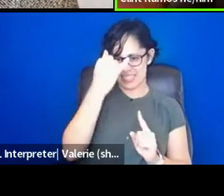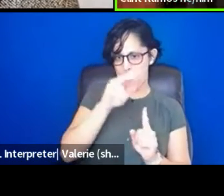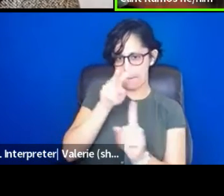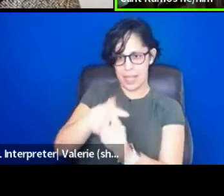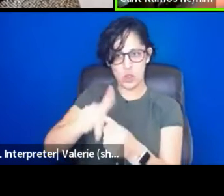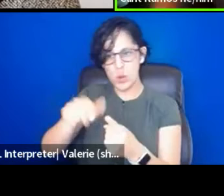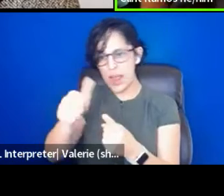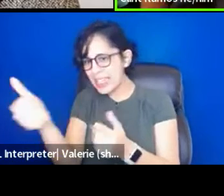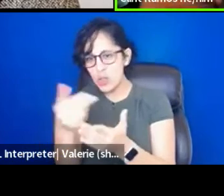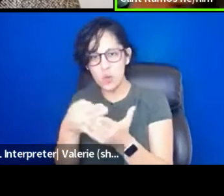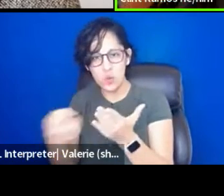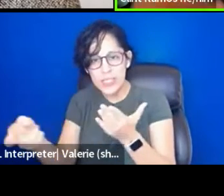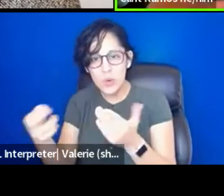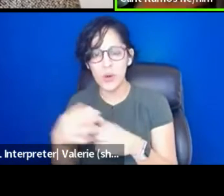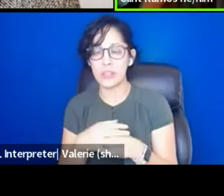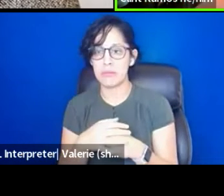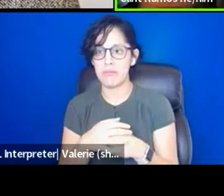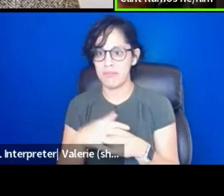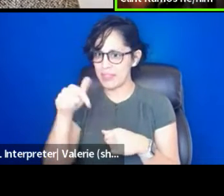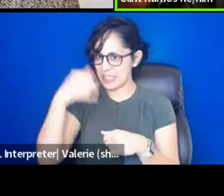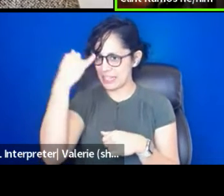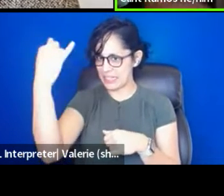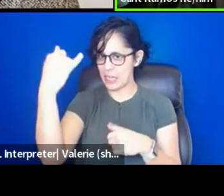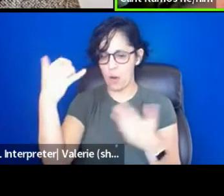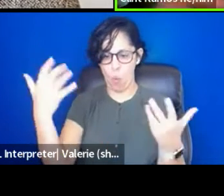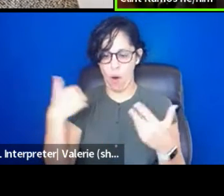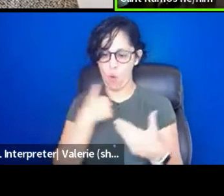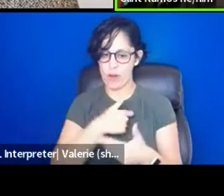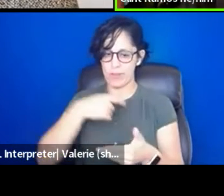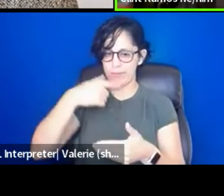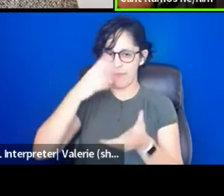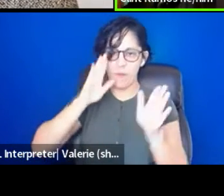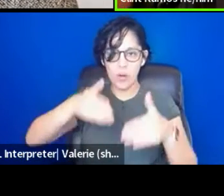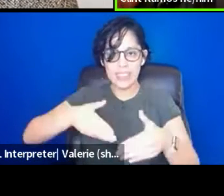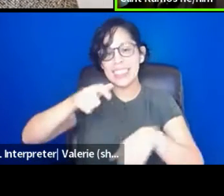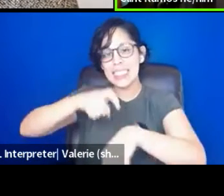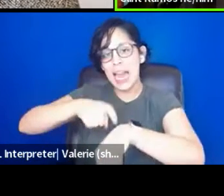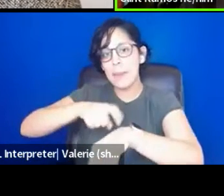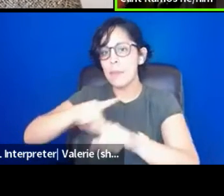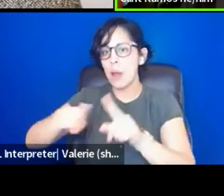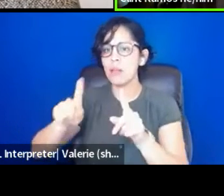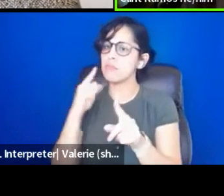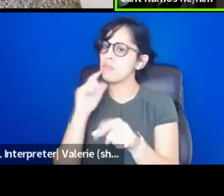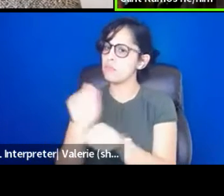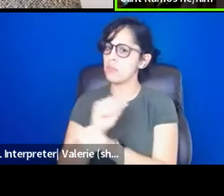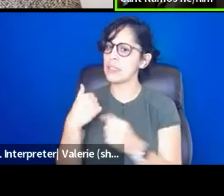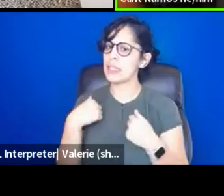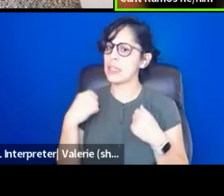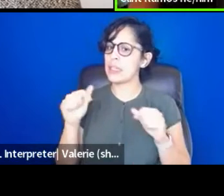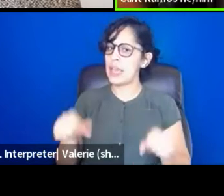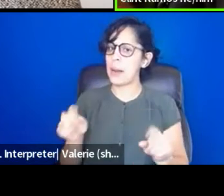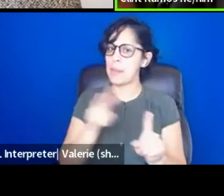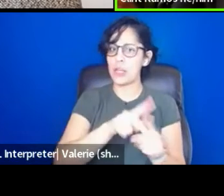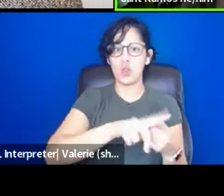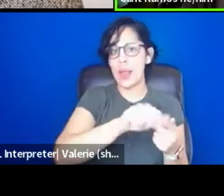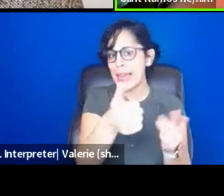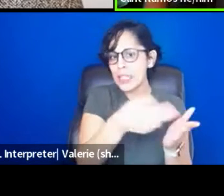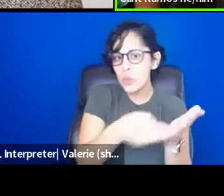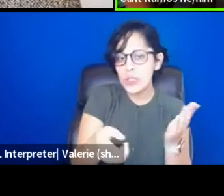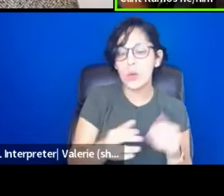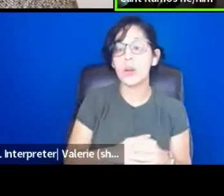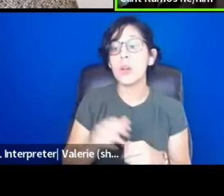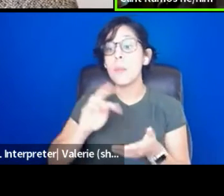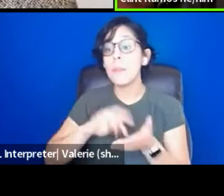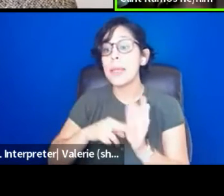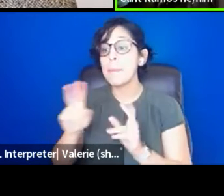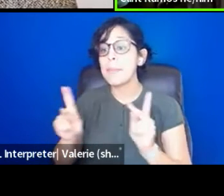about, what we're talking about here is time, right? But you can transpose this in any sort of resource, right? And so when people in